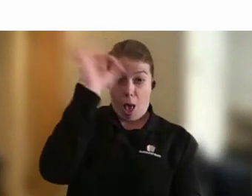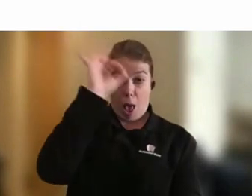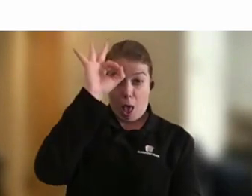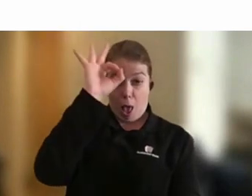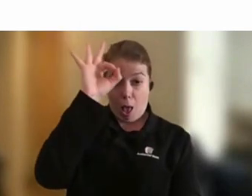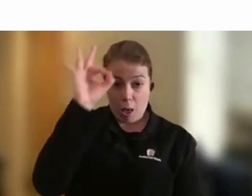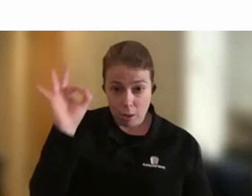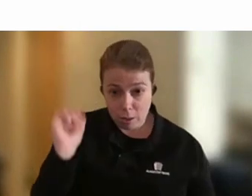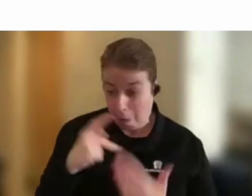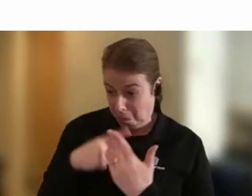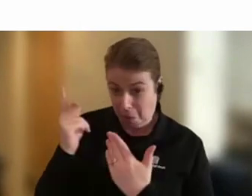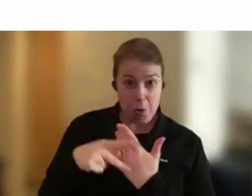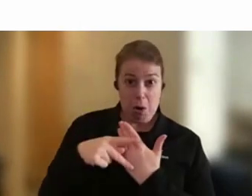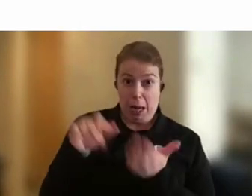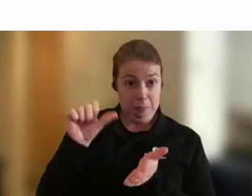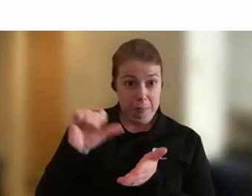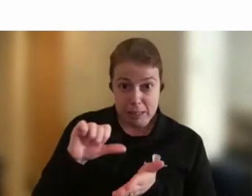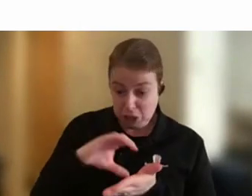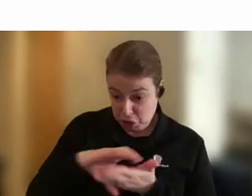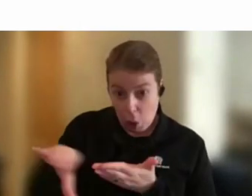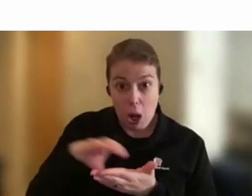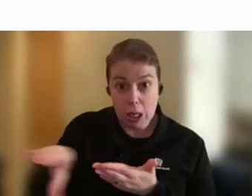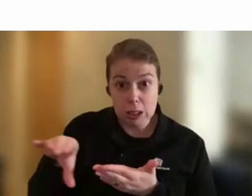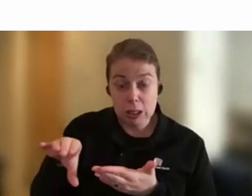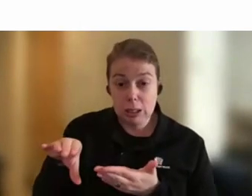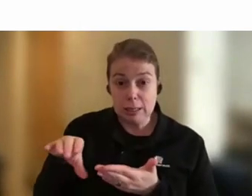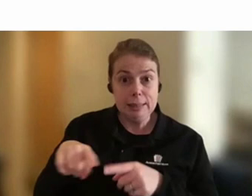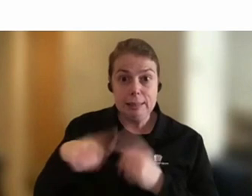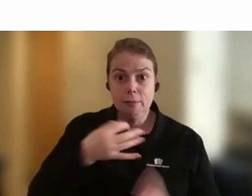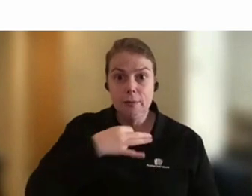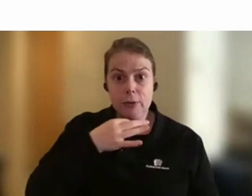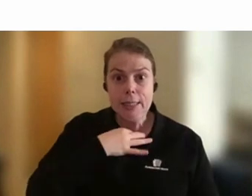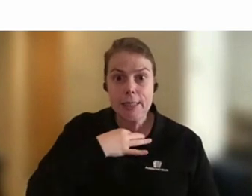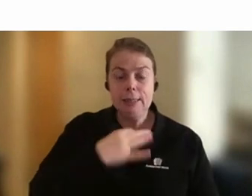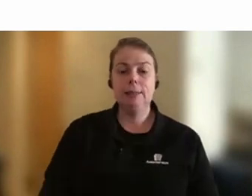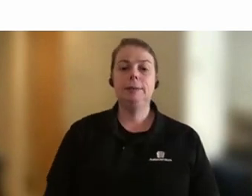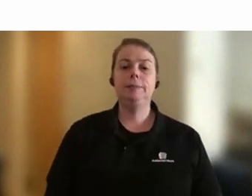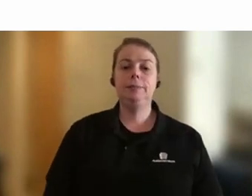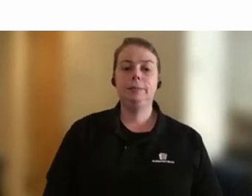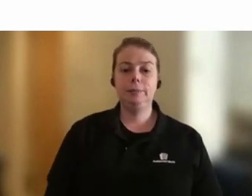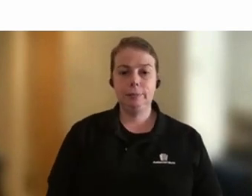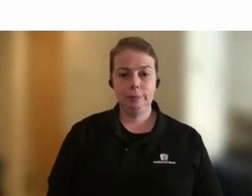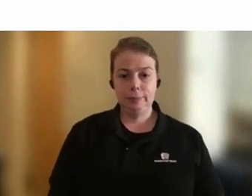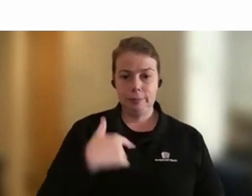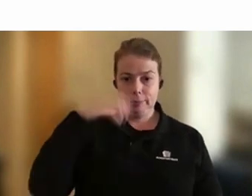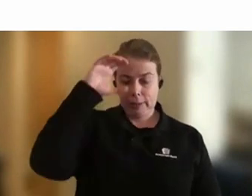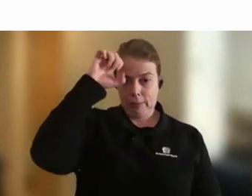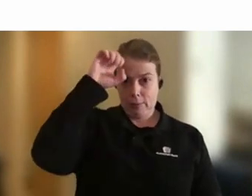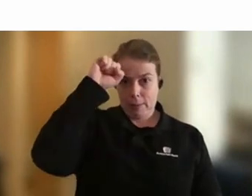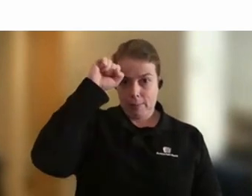Programs and dollars and people, a very different kind of risk. And I remember saying,